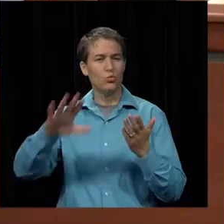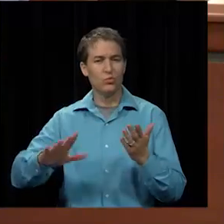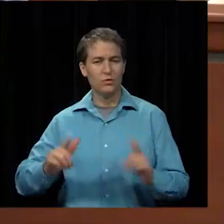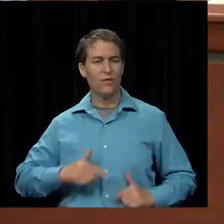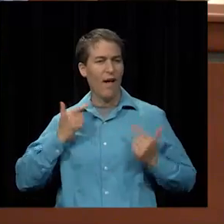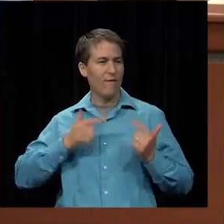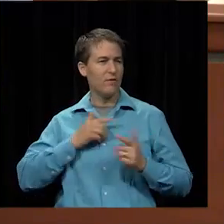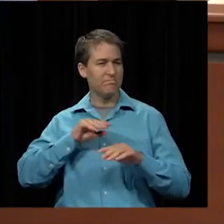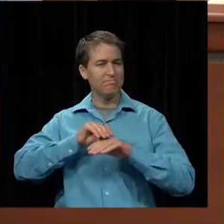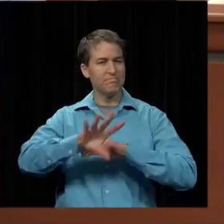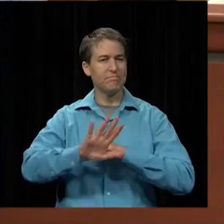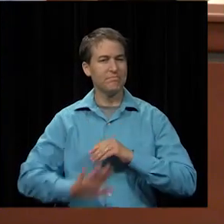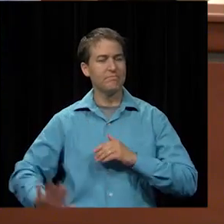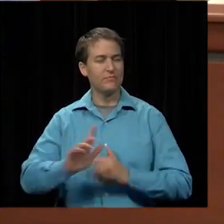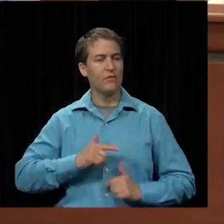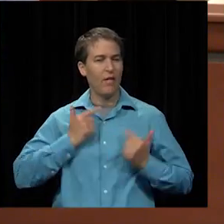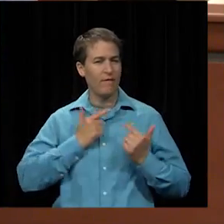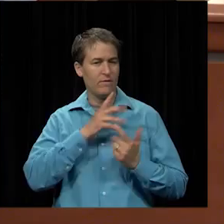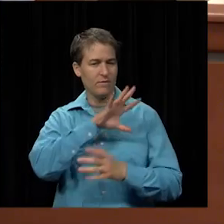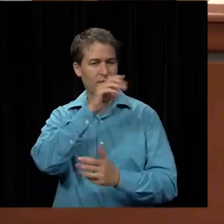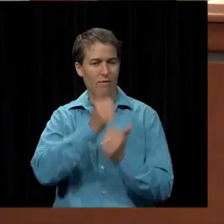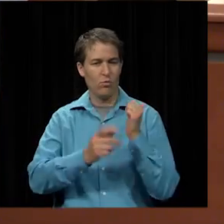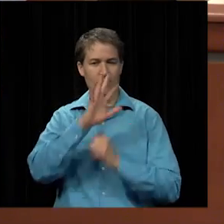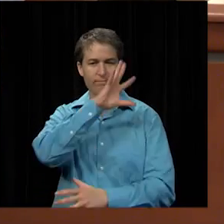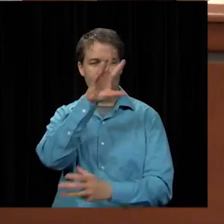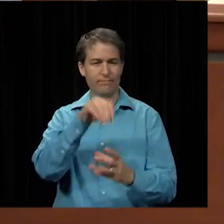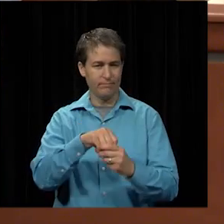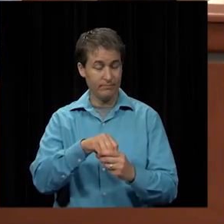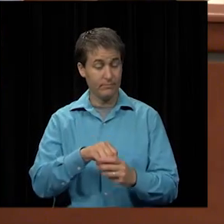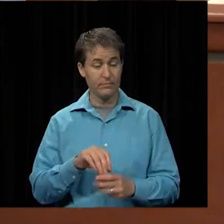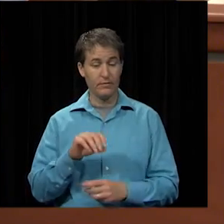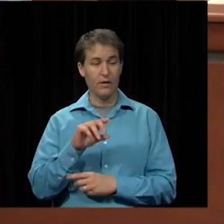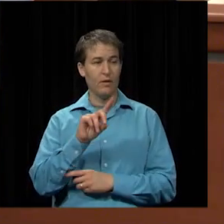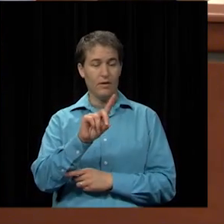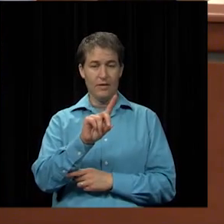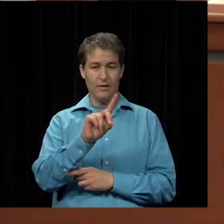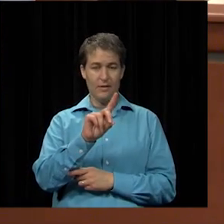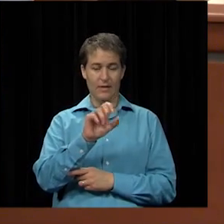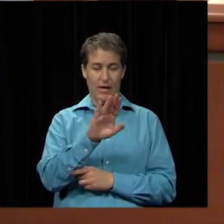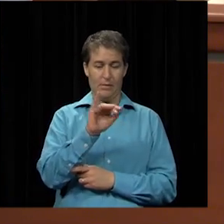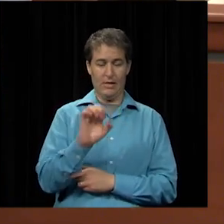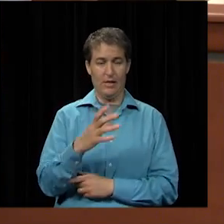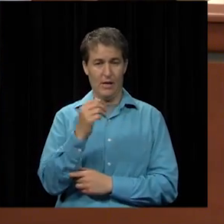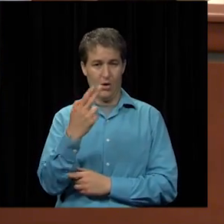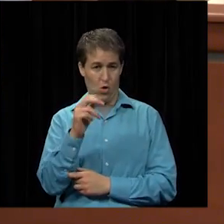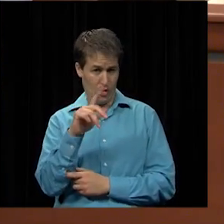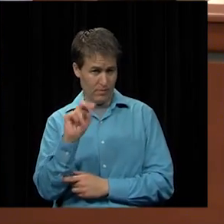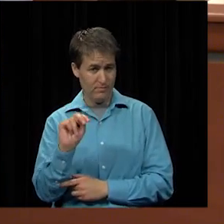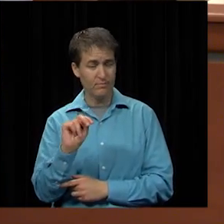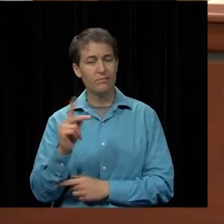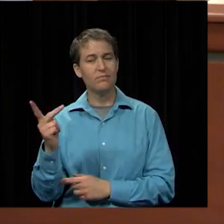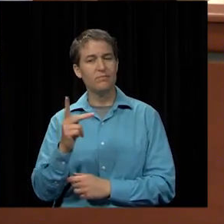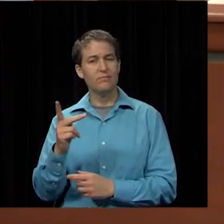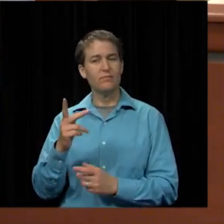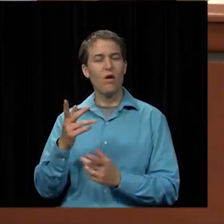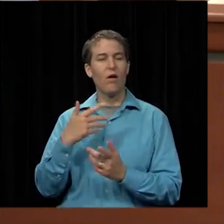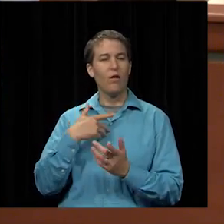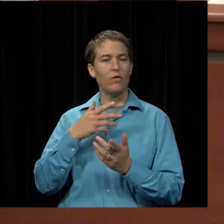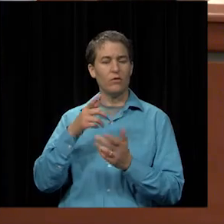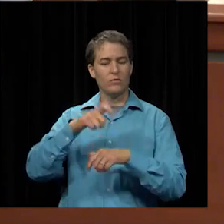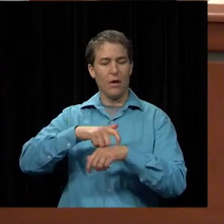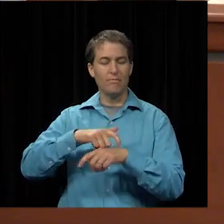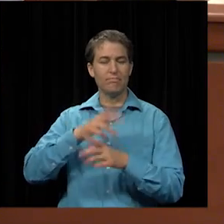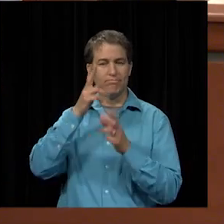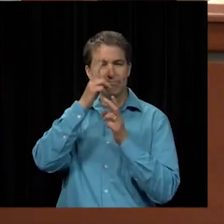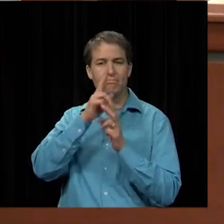public school district debbie and harlan's tenure on our board has been honorable and has been and dr d and harlan